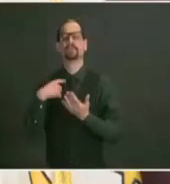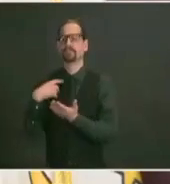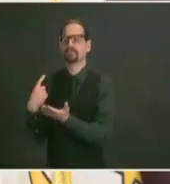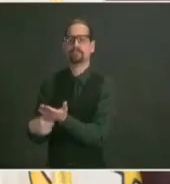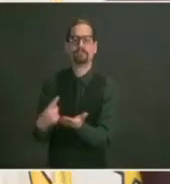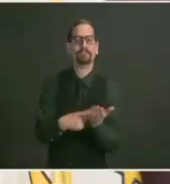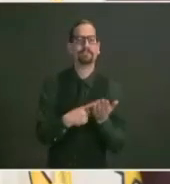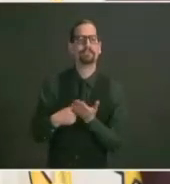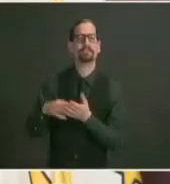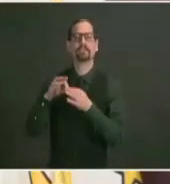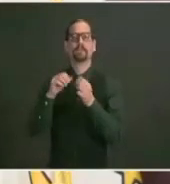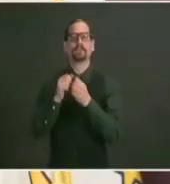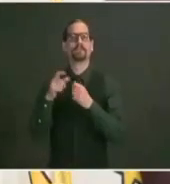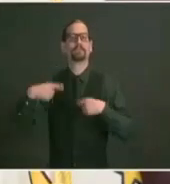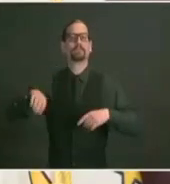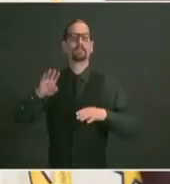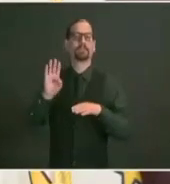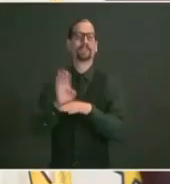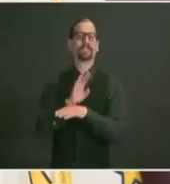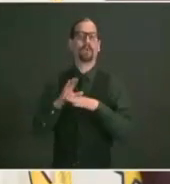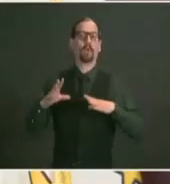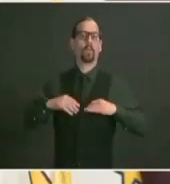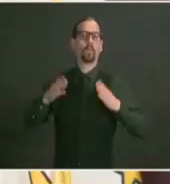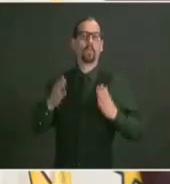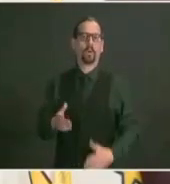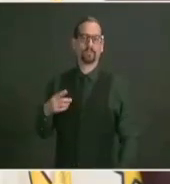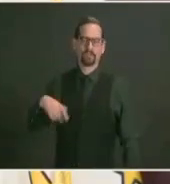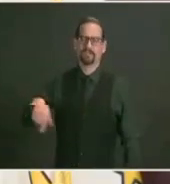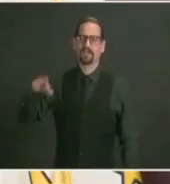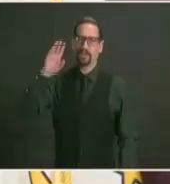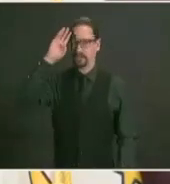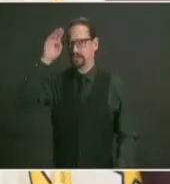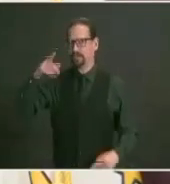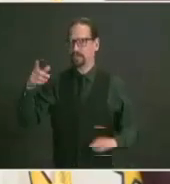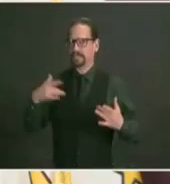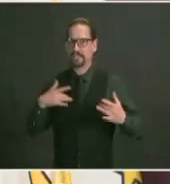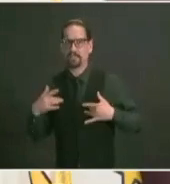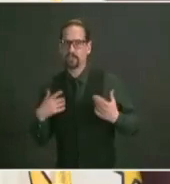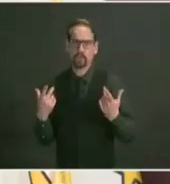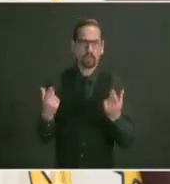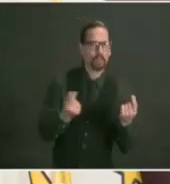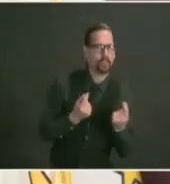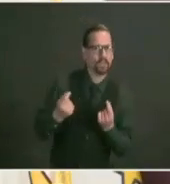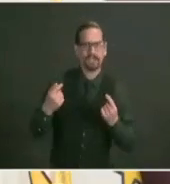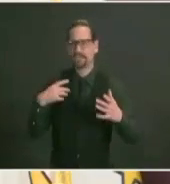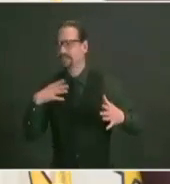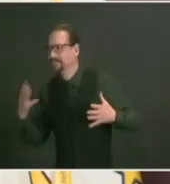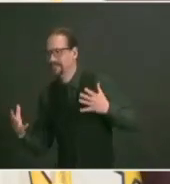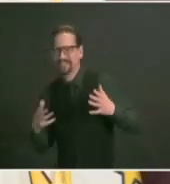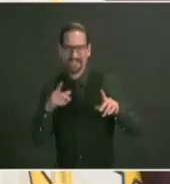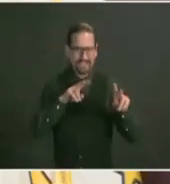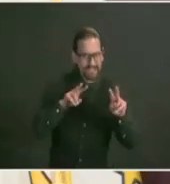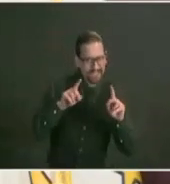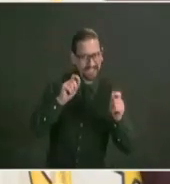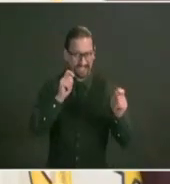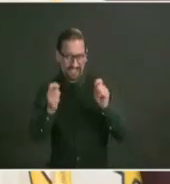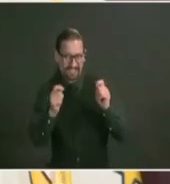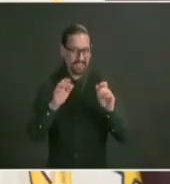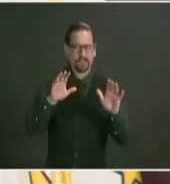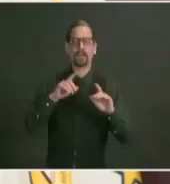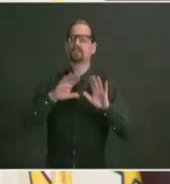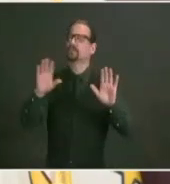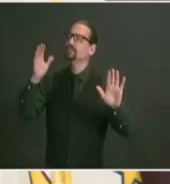discipline at this moment in time is in all our best interest and the quicker we are able to get uh you know to these vaccinations safely